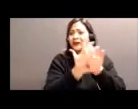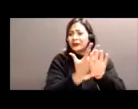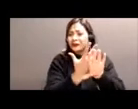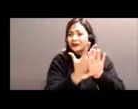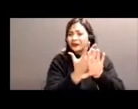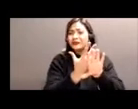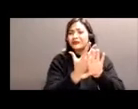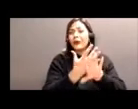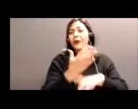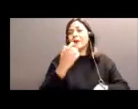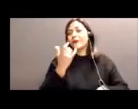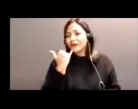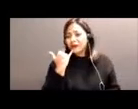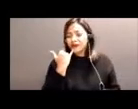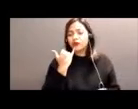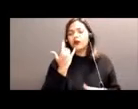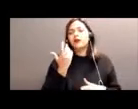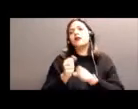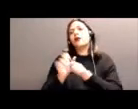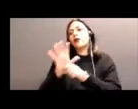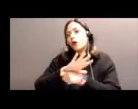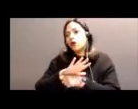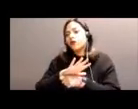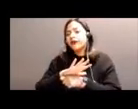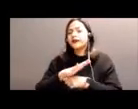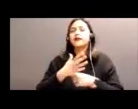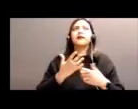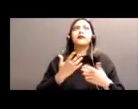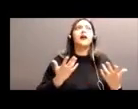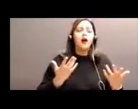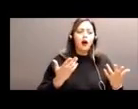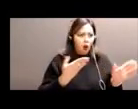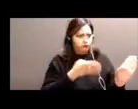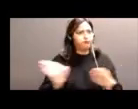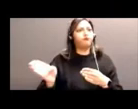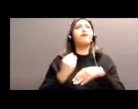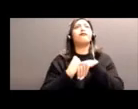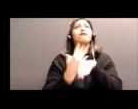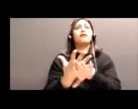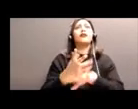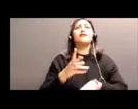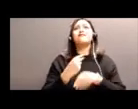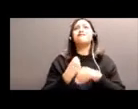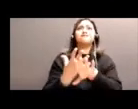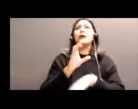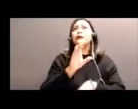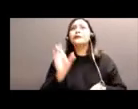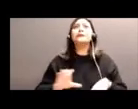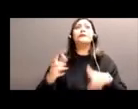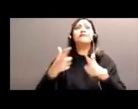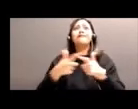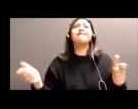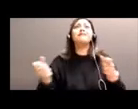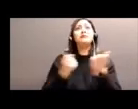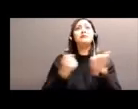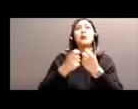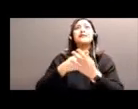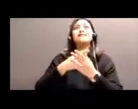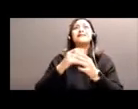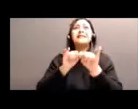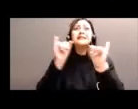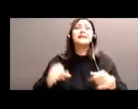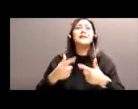with the landscape of COVID, everybody said, yes, I'm doing virtual support systems. That's great. But as